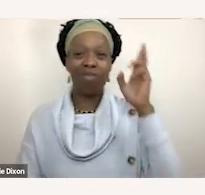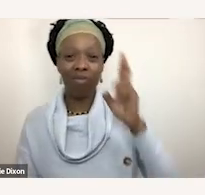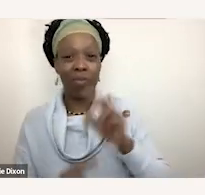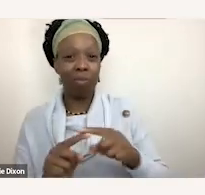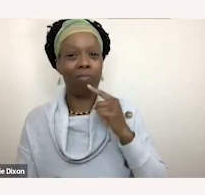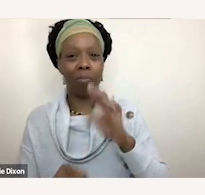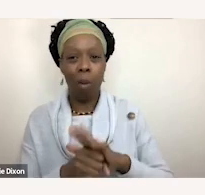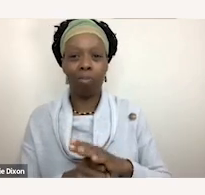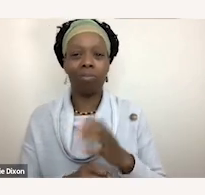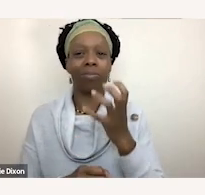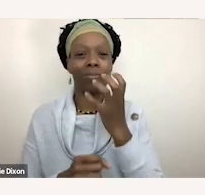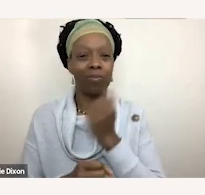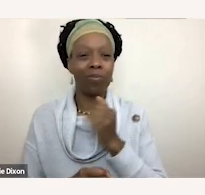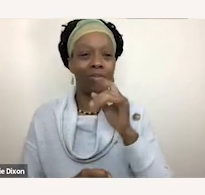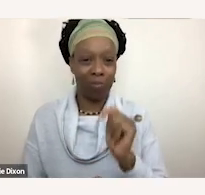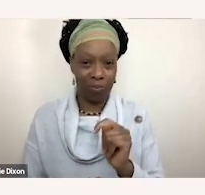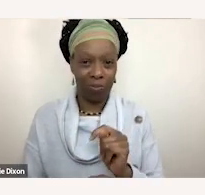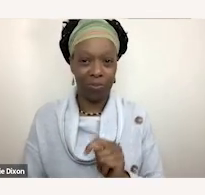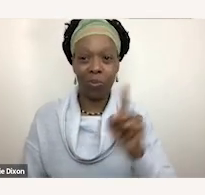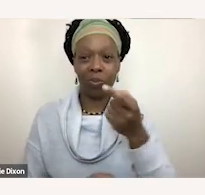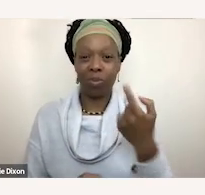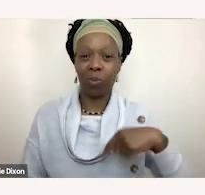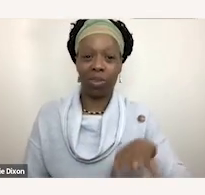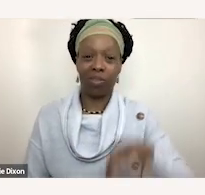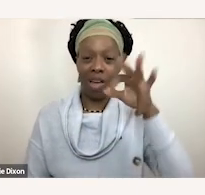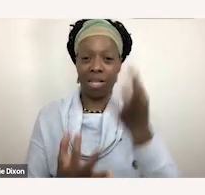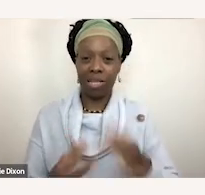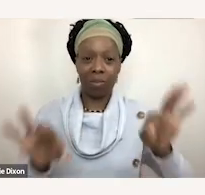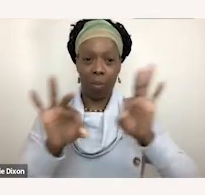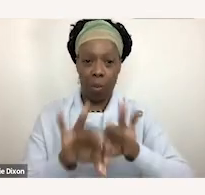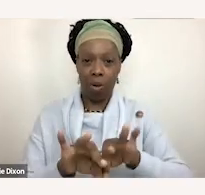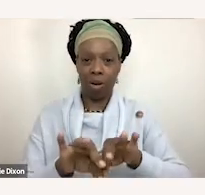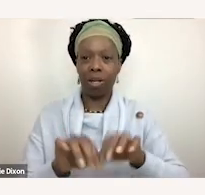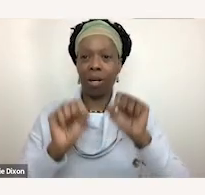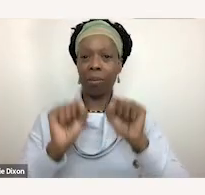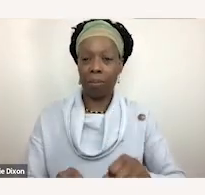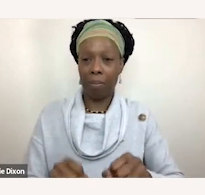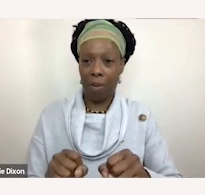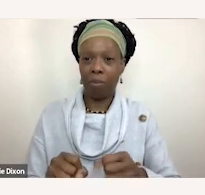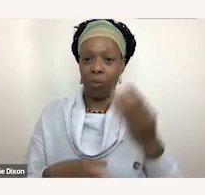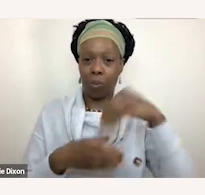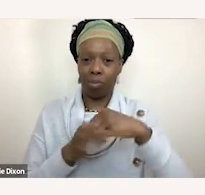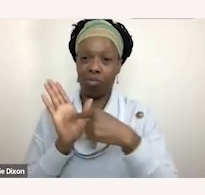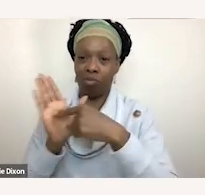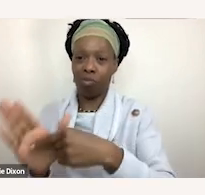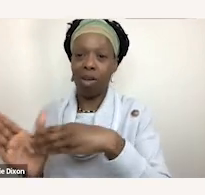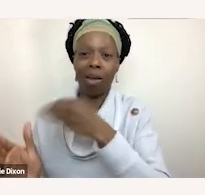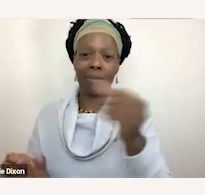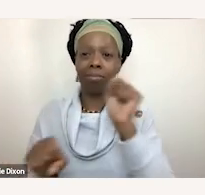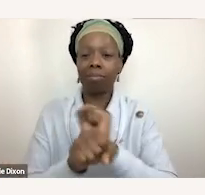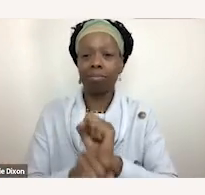sure. You know, one thing that we find is really important is thinking about representation and making sure that